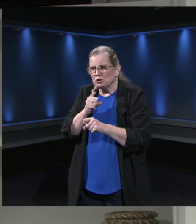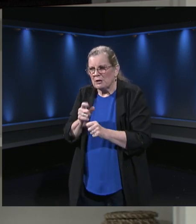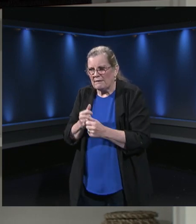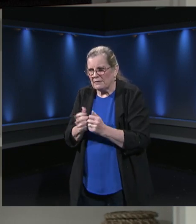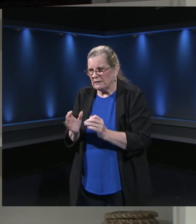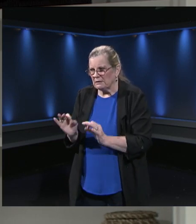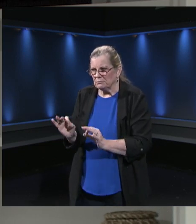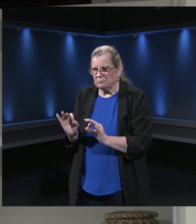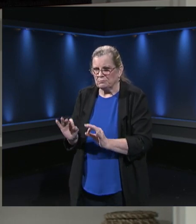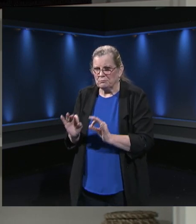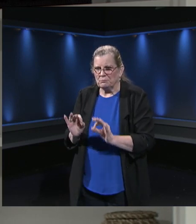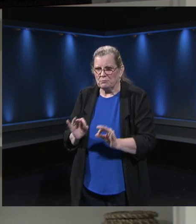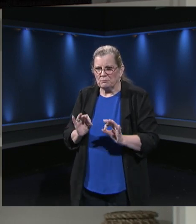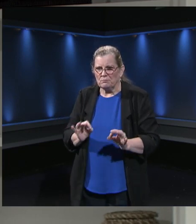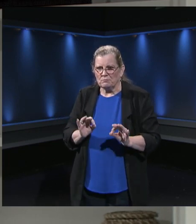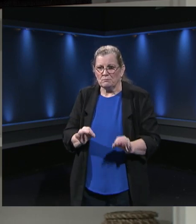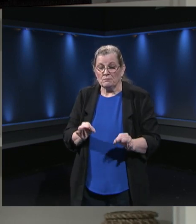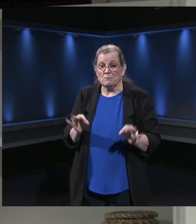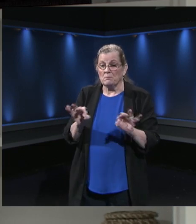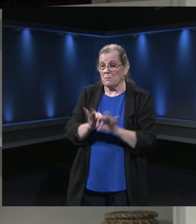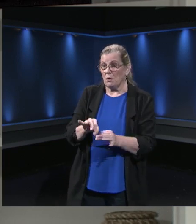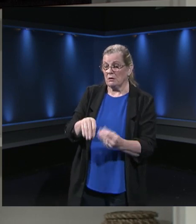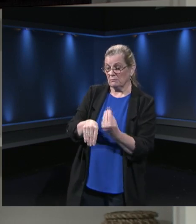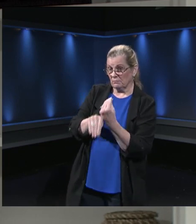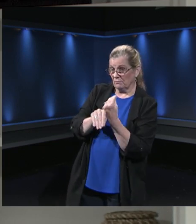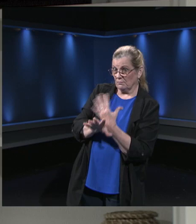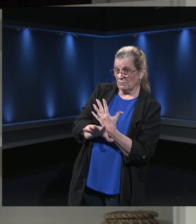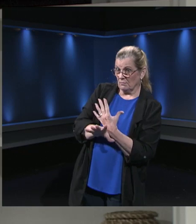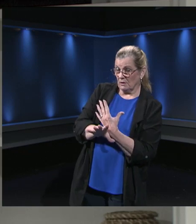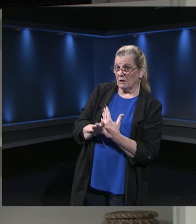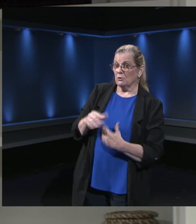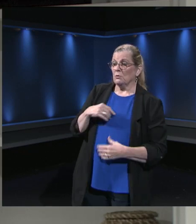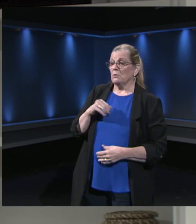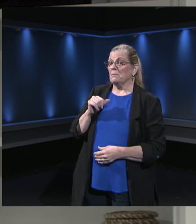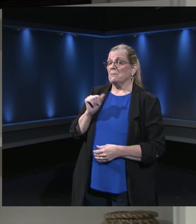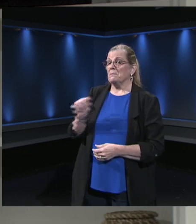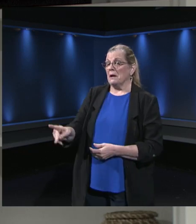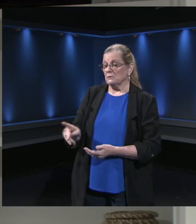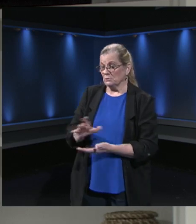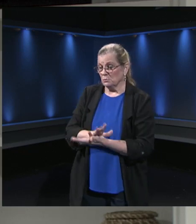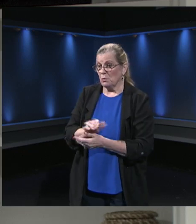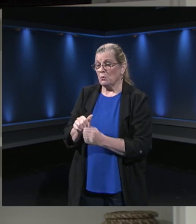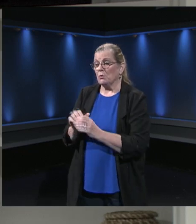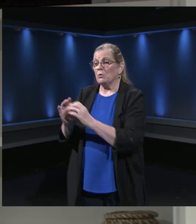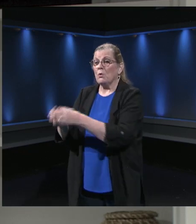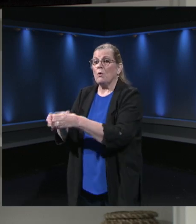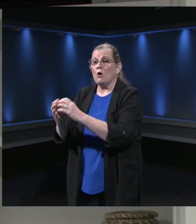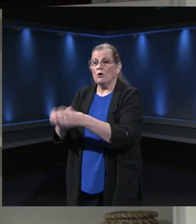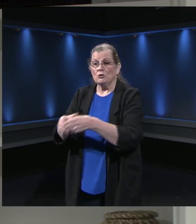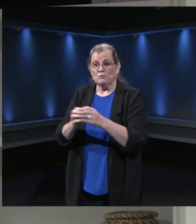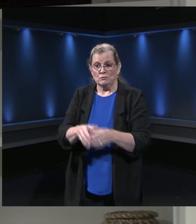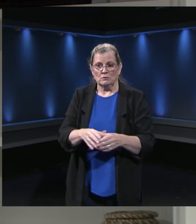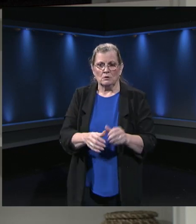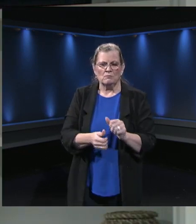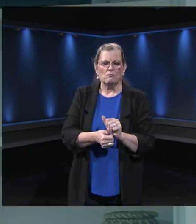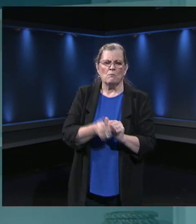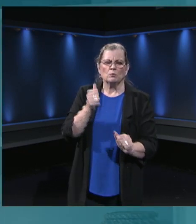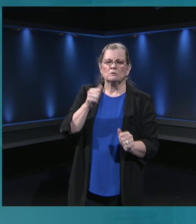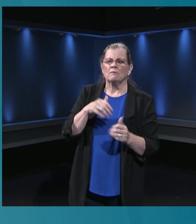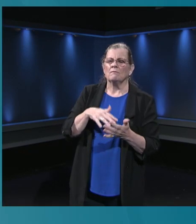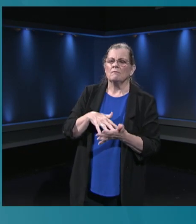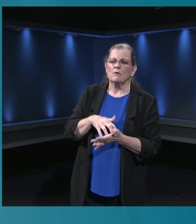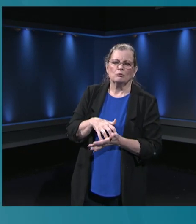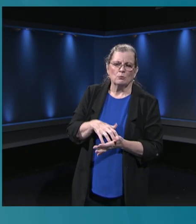starting with our most vulnerable students first. Let's take another email. I'd like to petition to